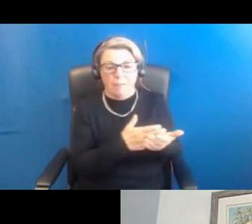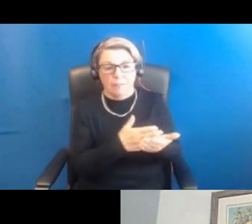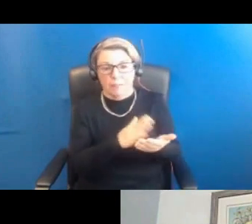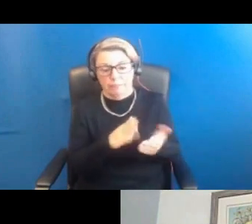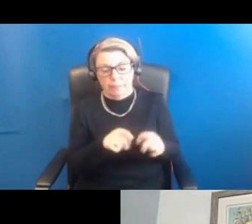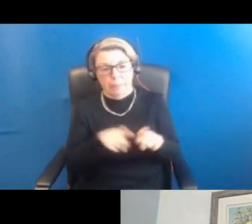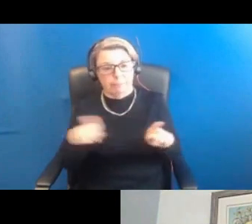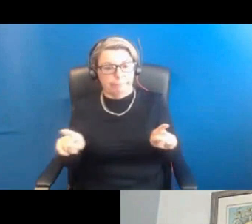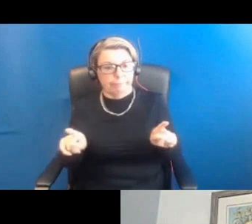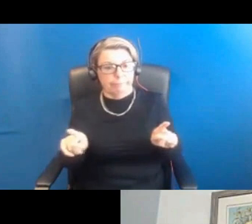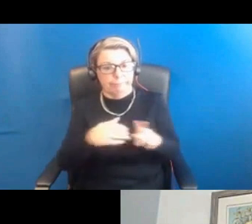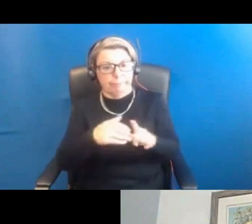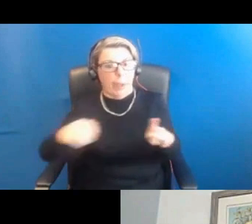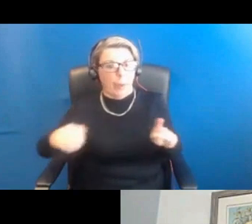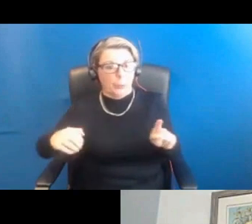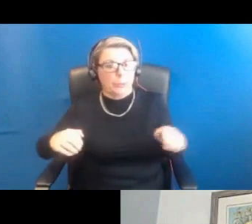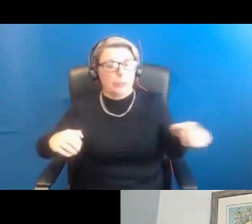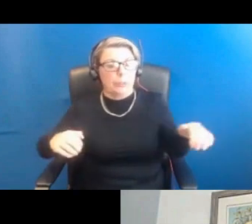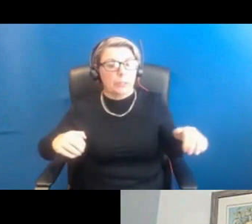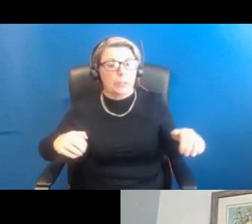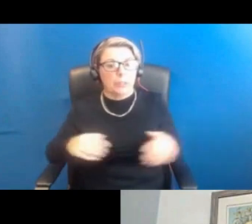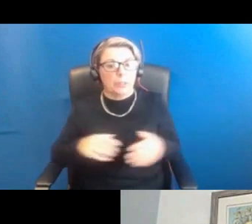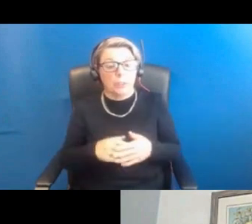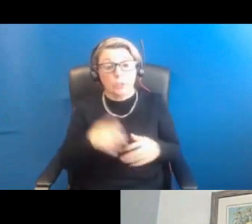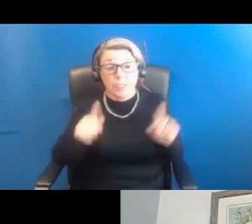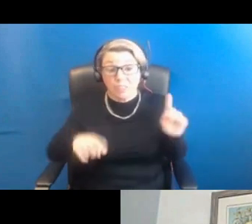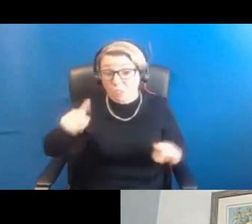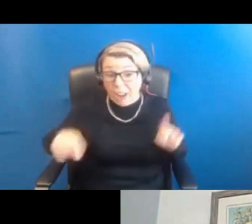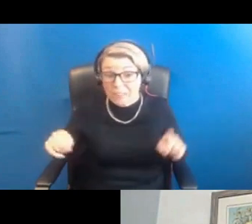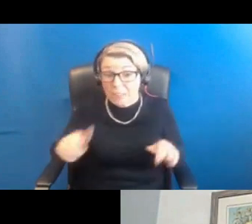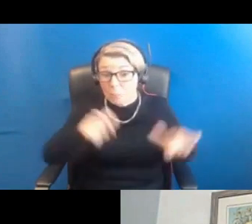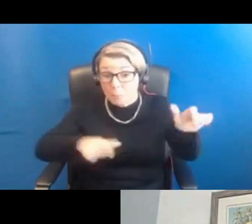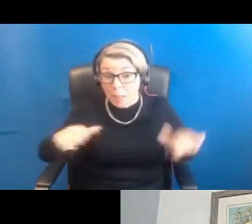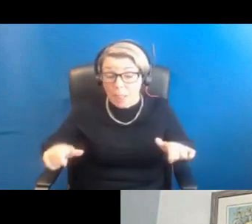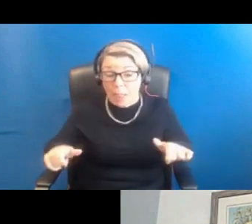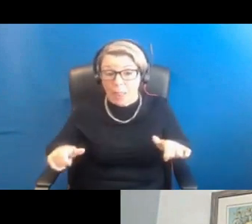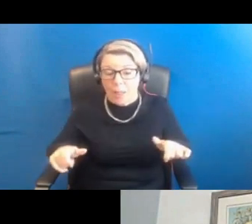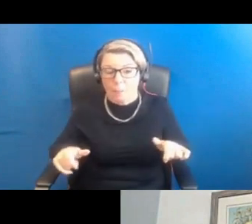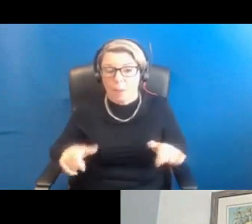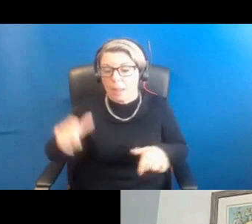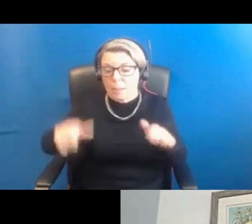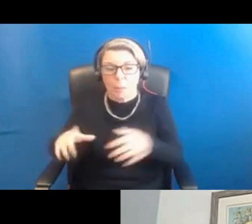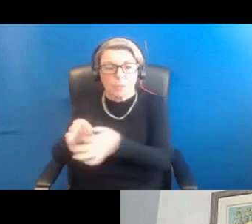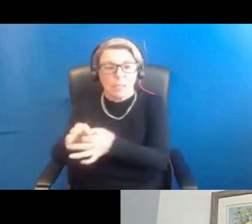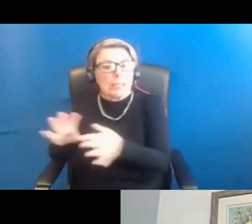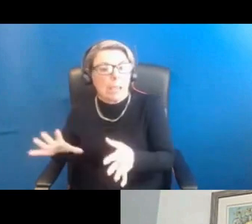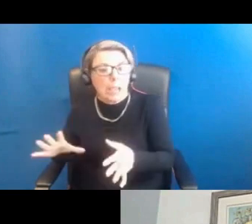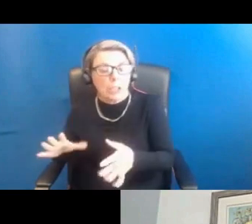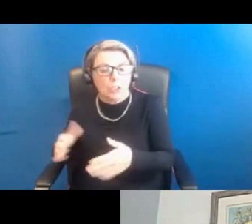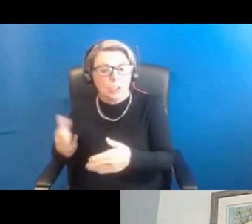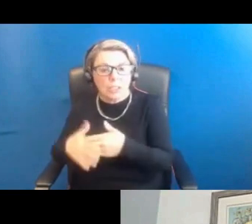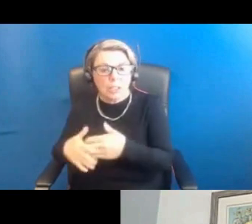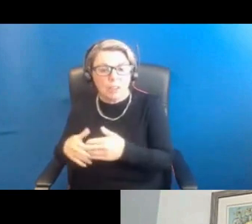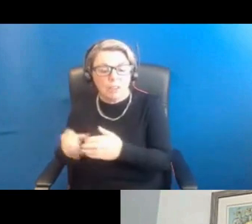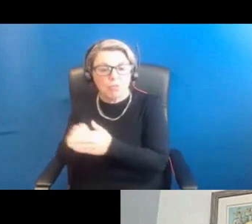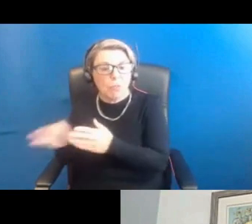engage with it. So they didn't randomize people, but the people who didn't engage with it didn't lose any weight, and none of them